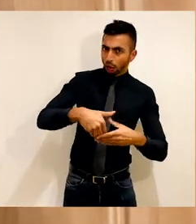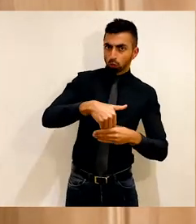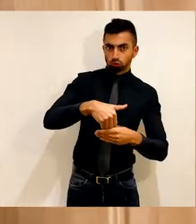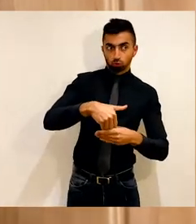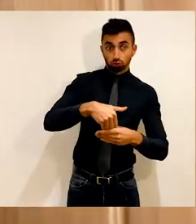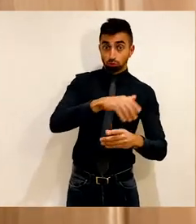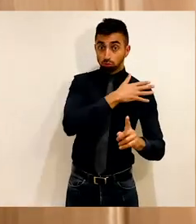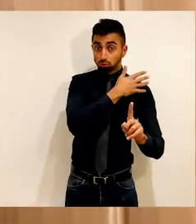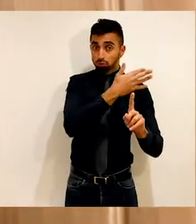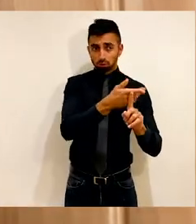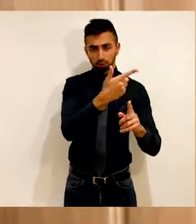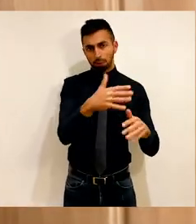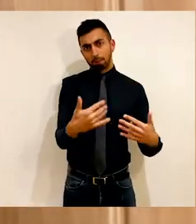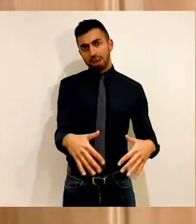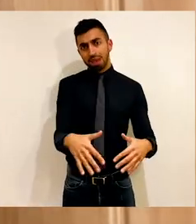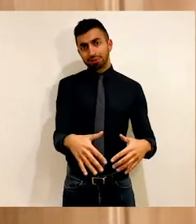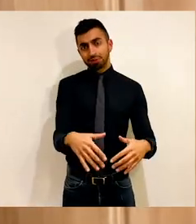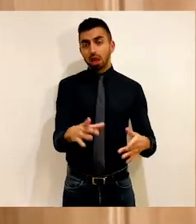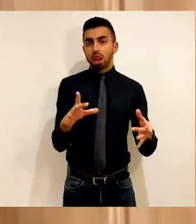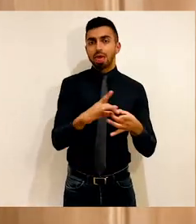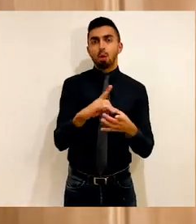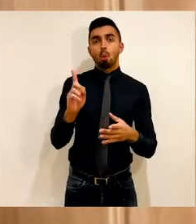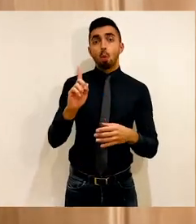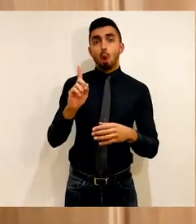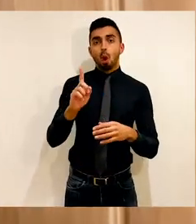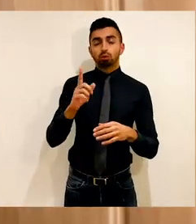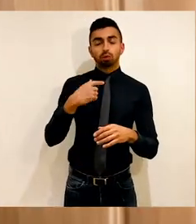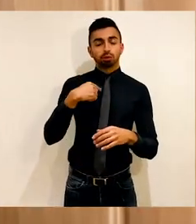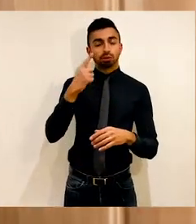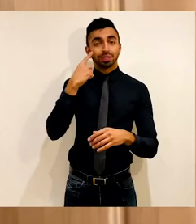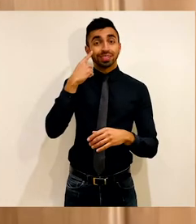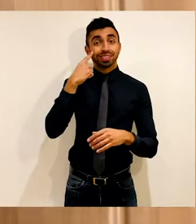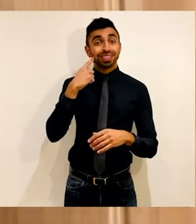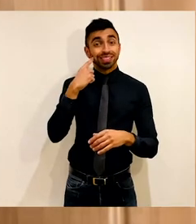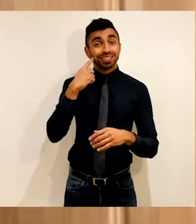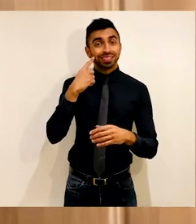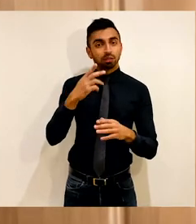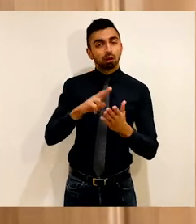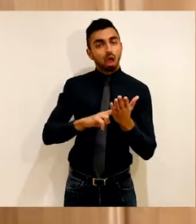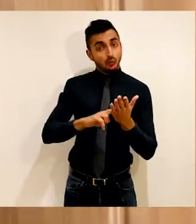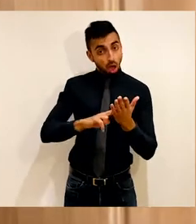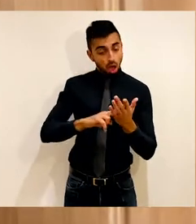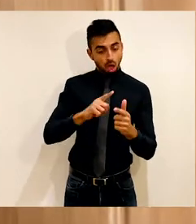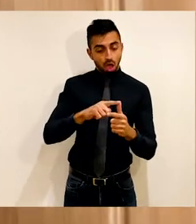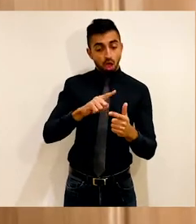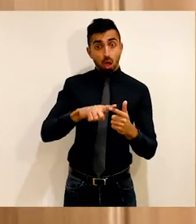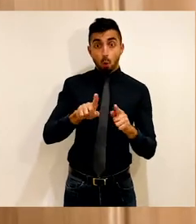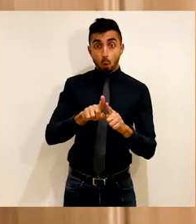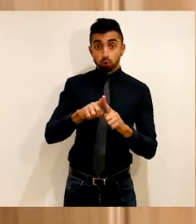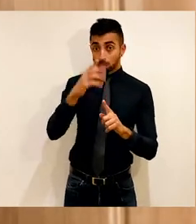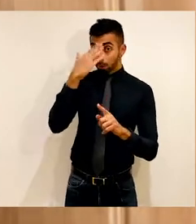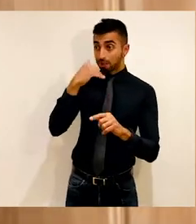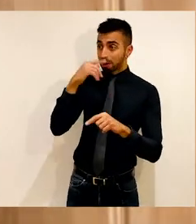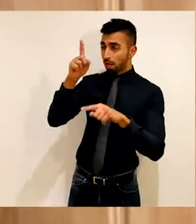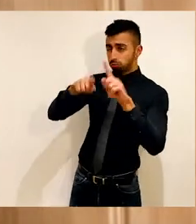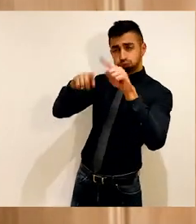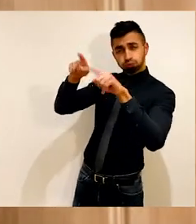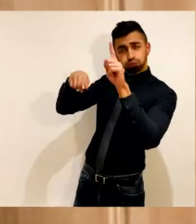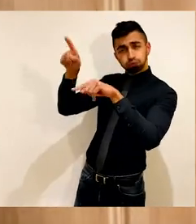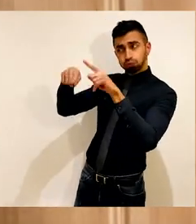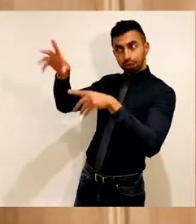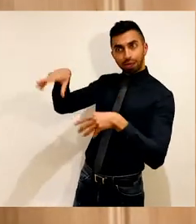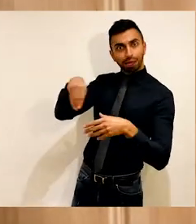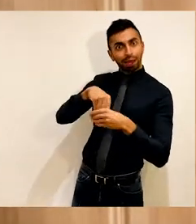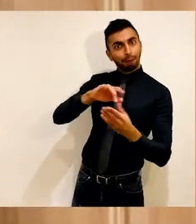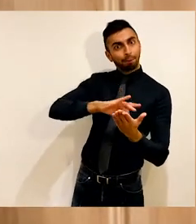such amazing things, particularly around skin tone features and increasing visibility and representation for pinners on the